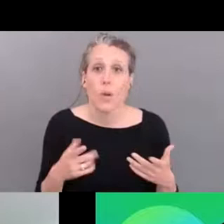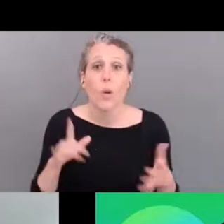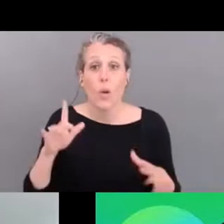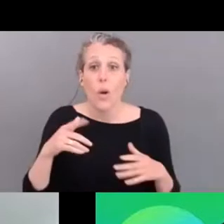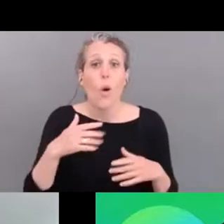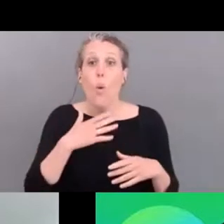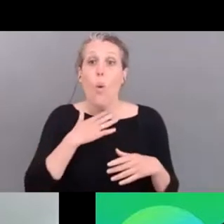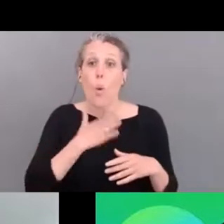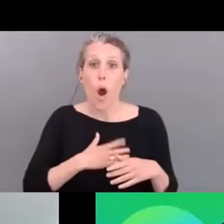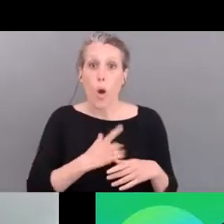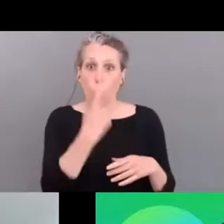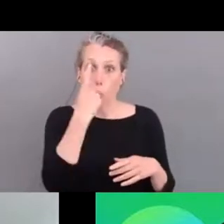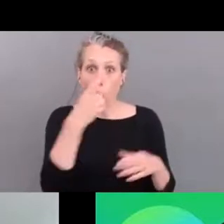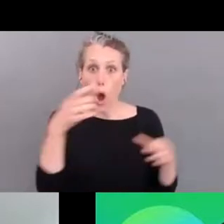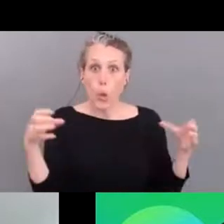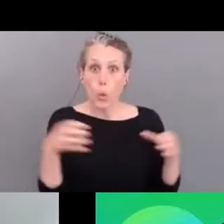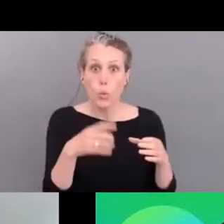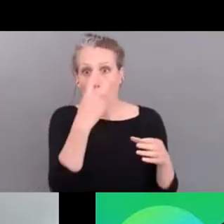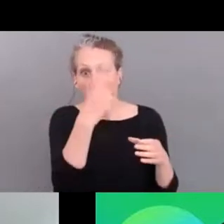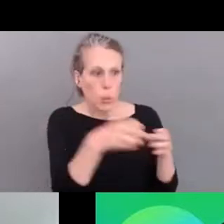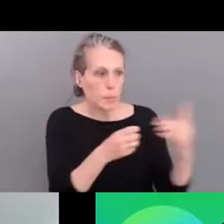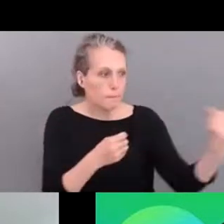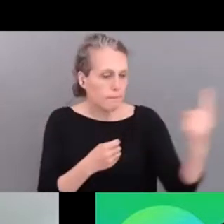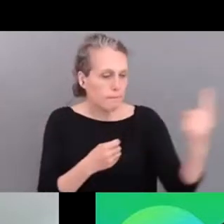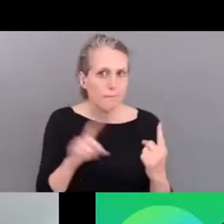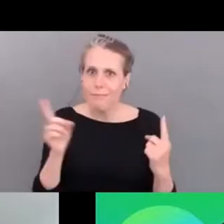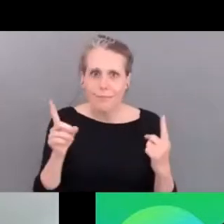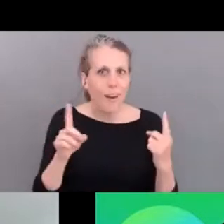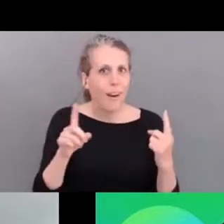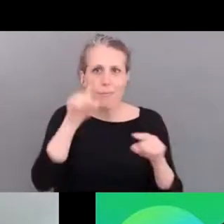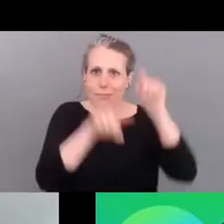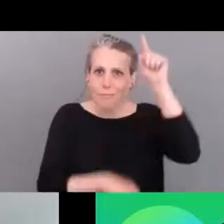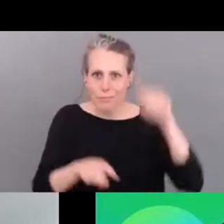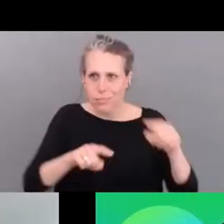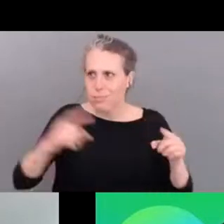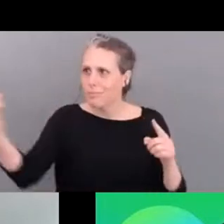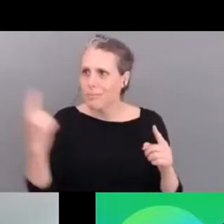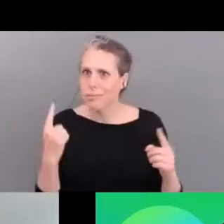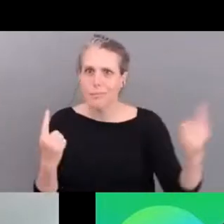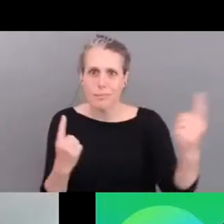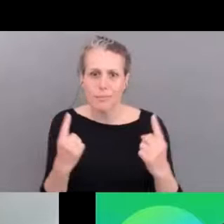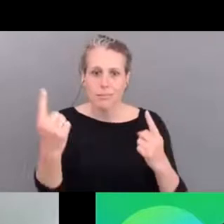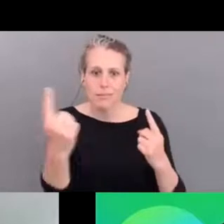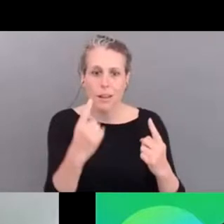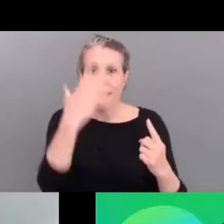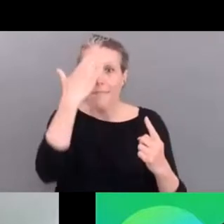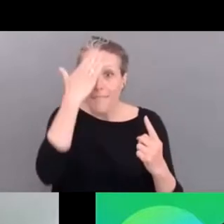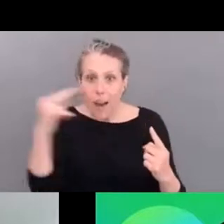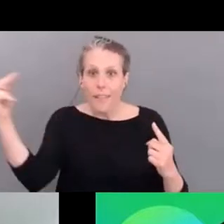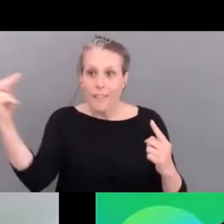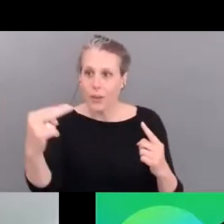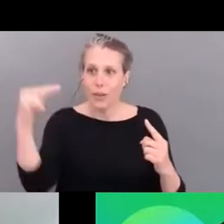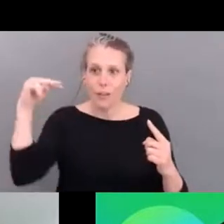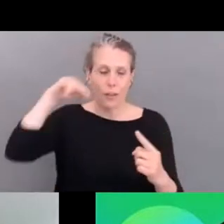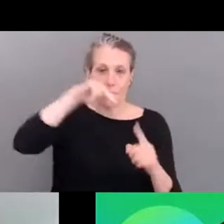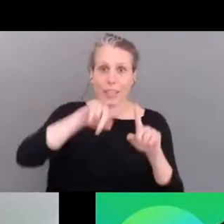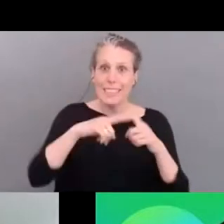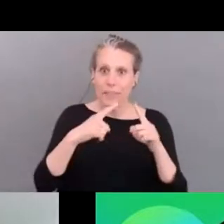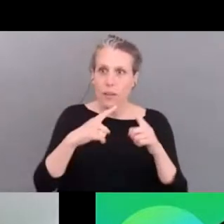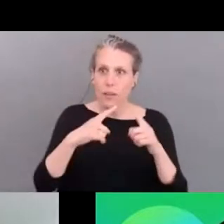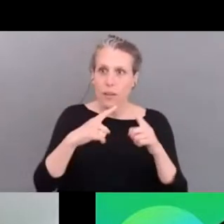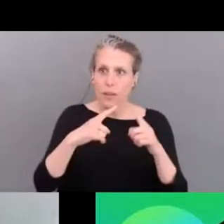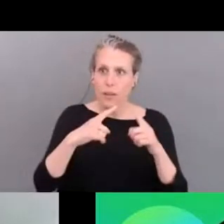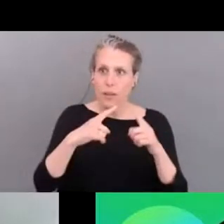around the table because uh everybody got like a different point of view and i think that's how we actually build uh something